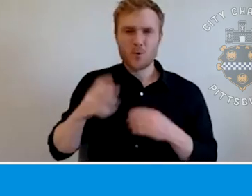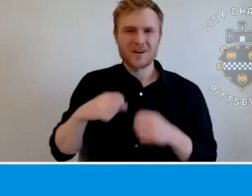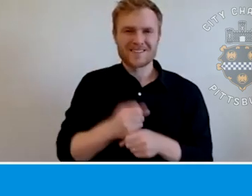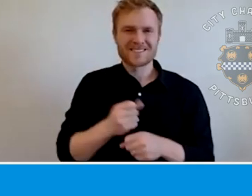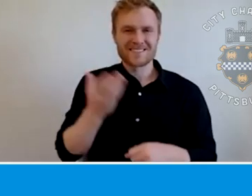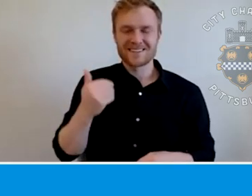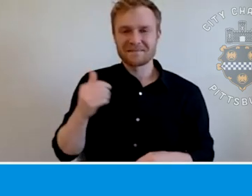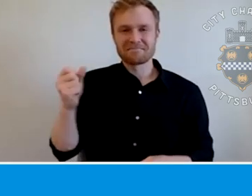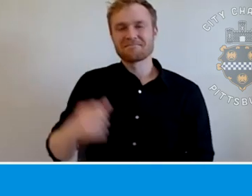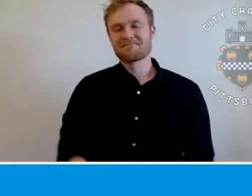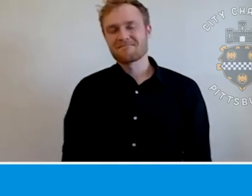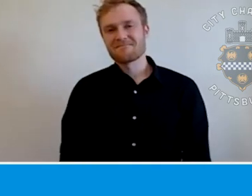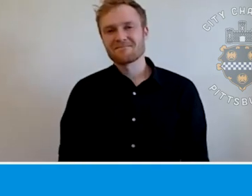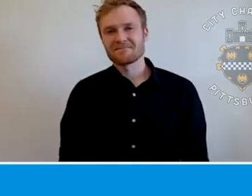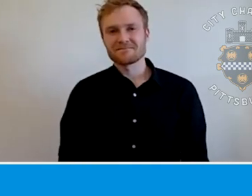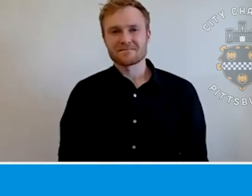Thanks, Dave.